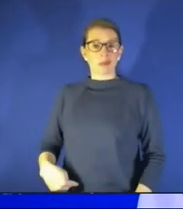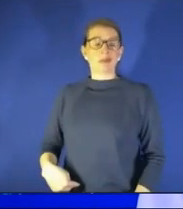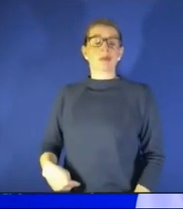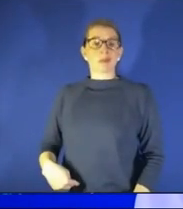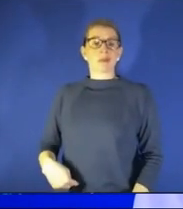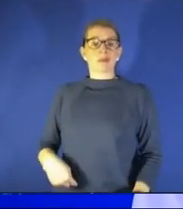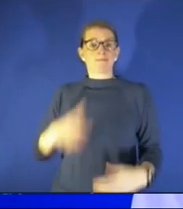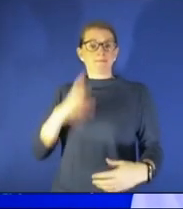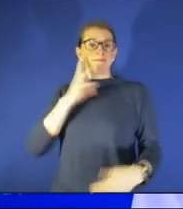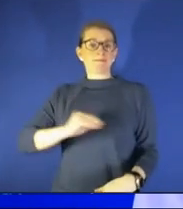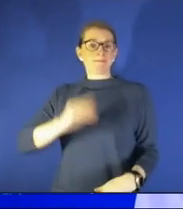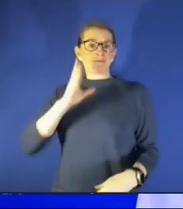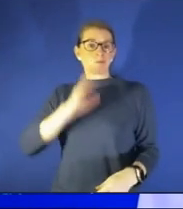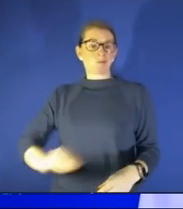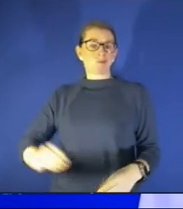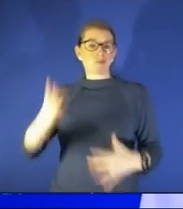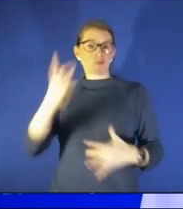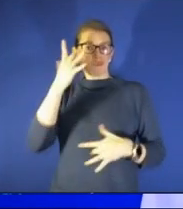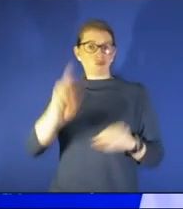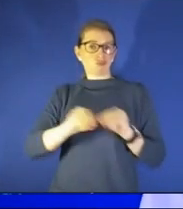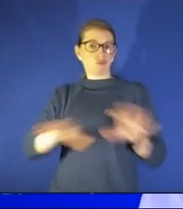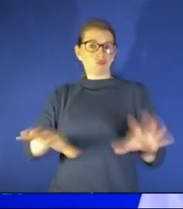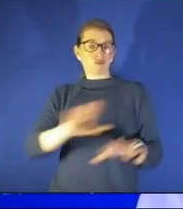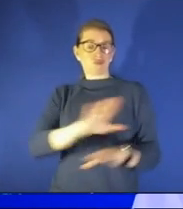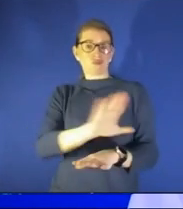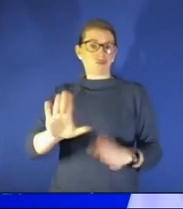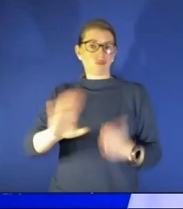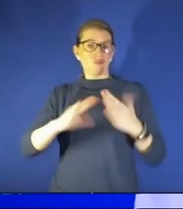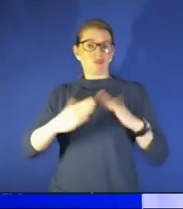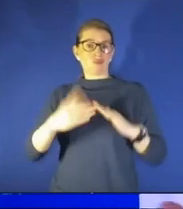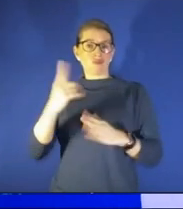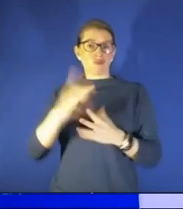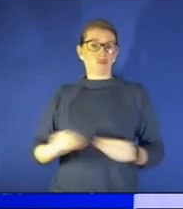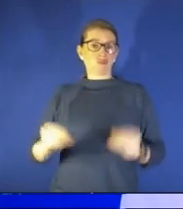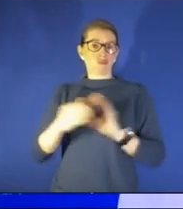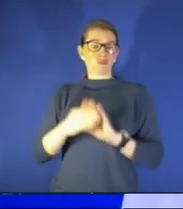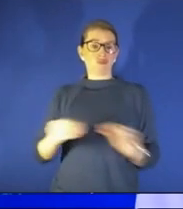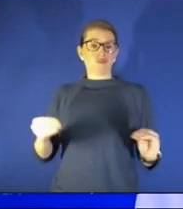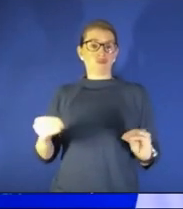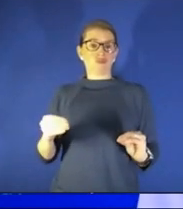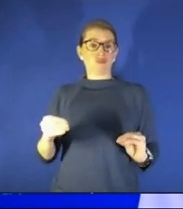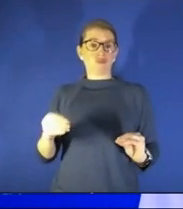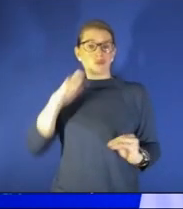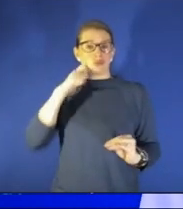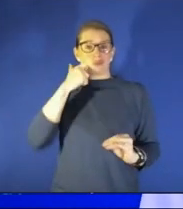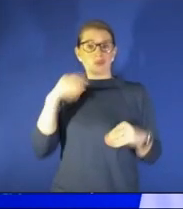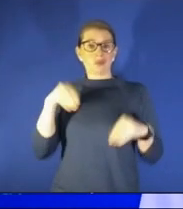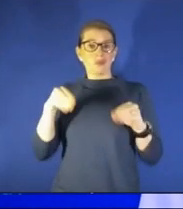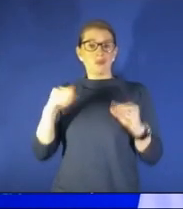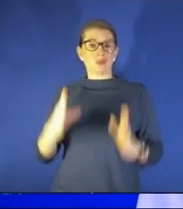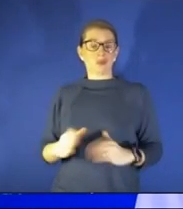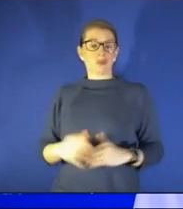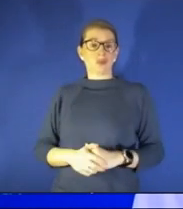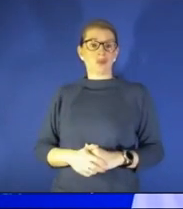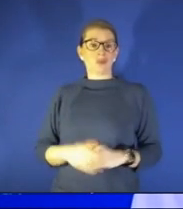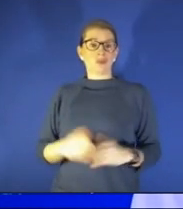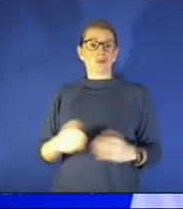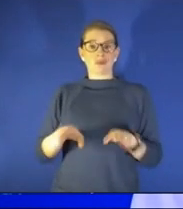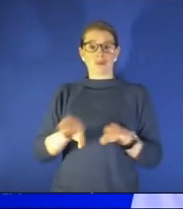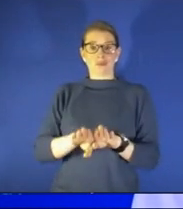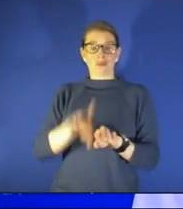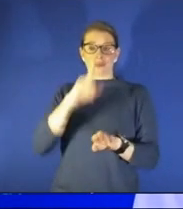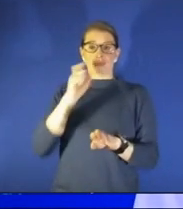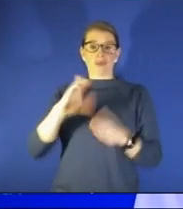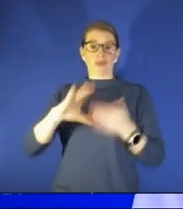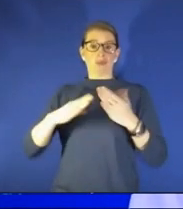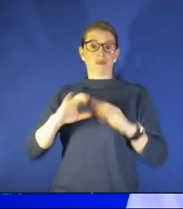outbreaks in a lot of their cities we saw one one story that an apple supplier has to be shut down because the city is in lockdown for